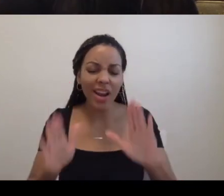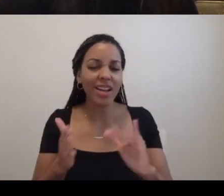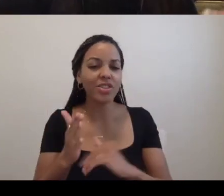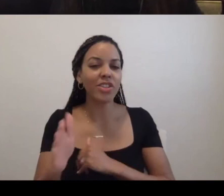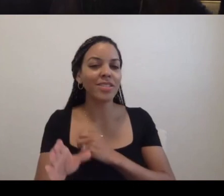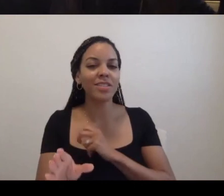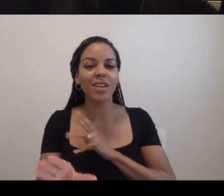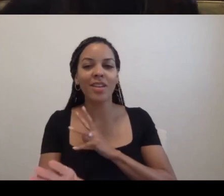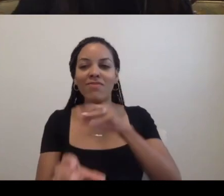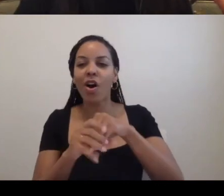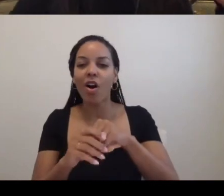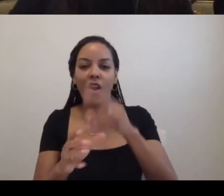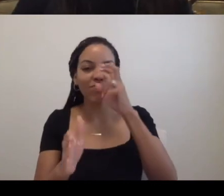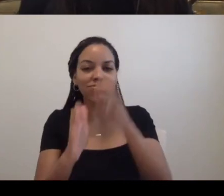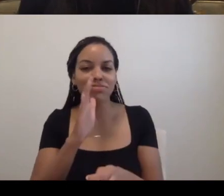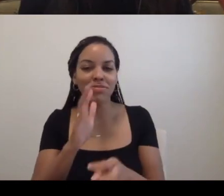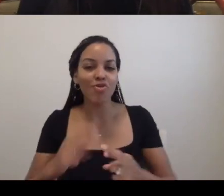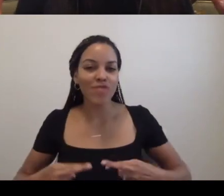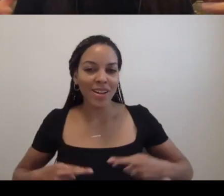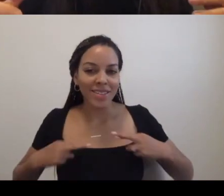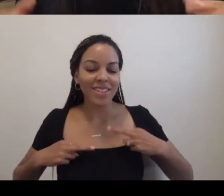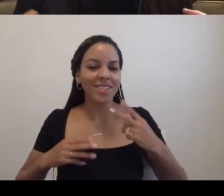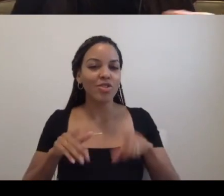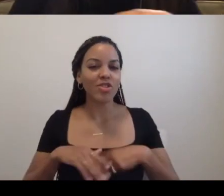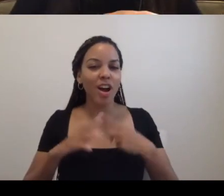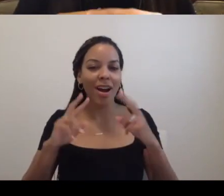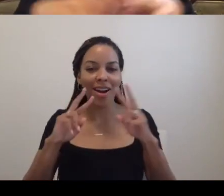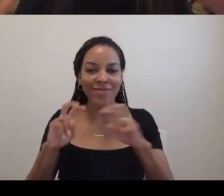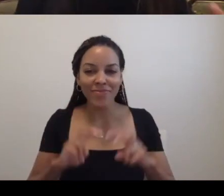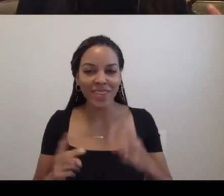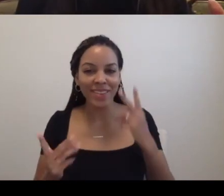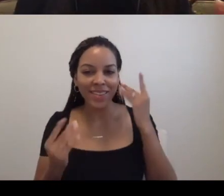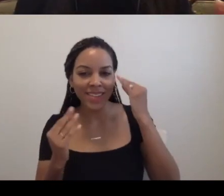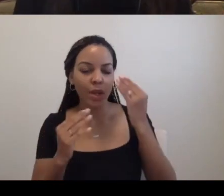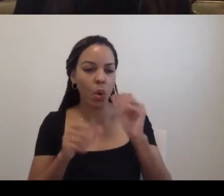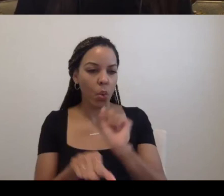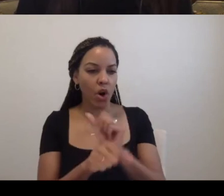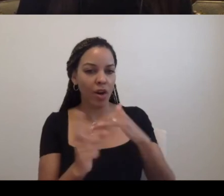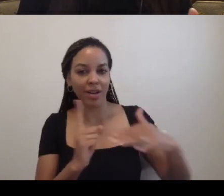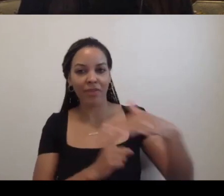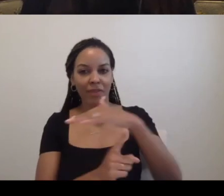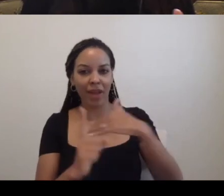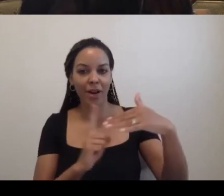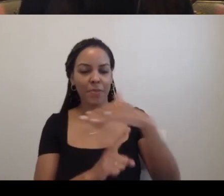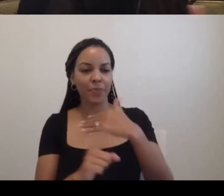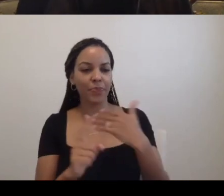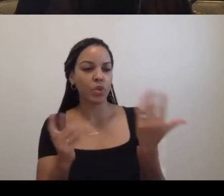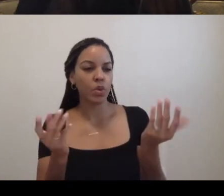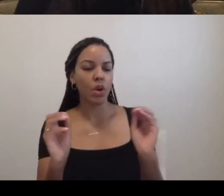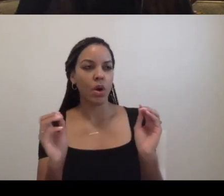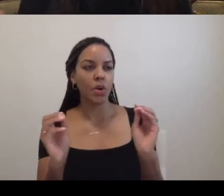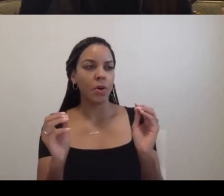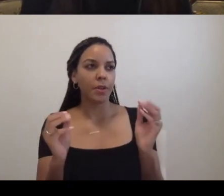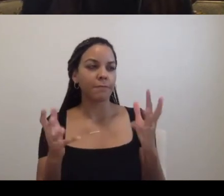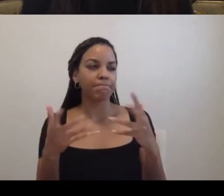a residency and explore the way of working in an environment that there are not, um,